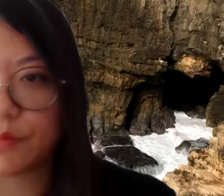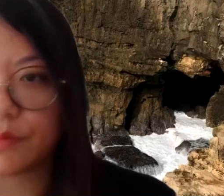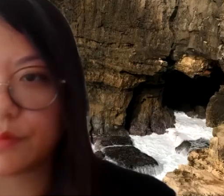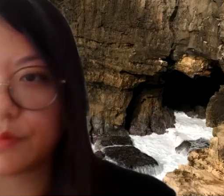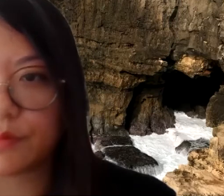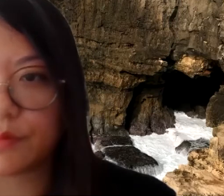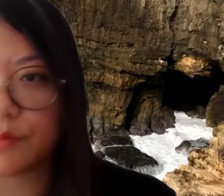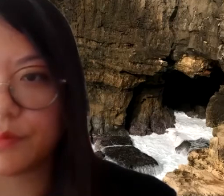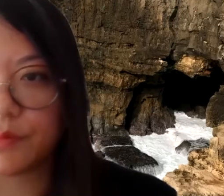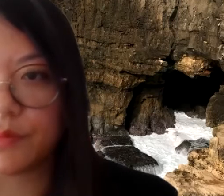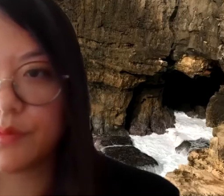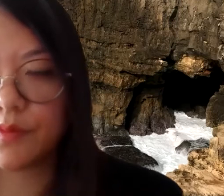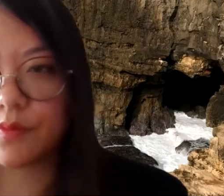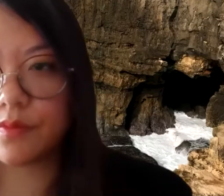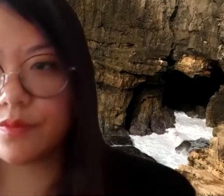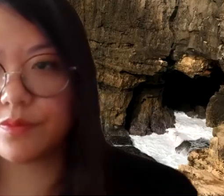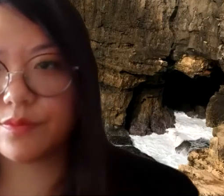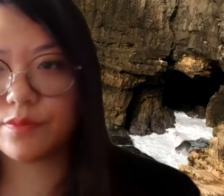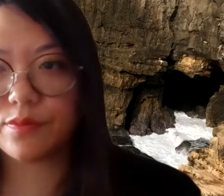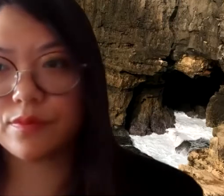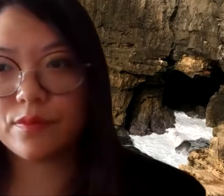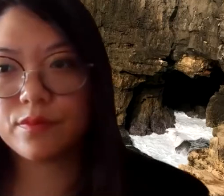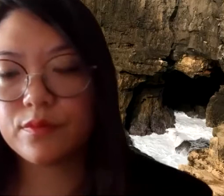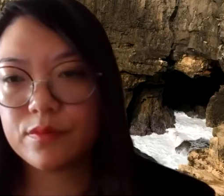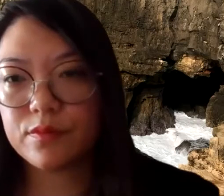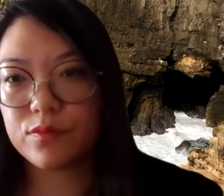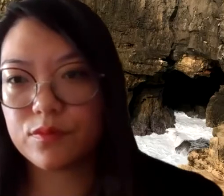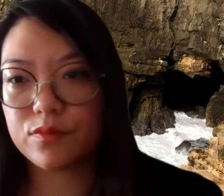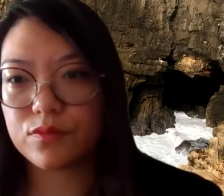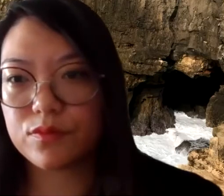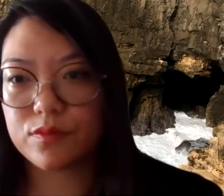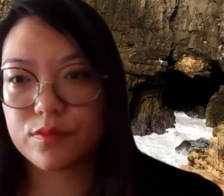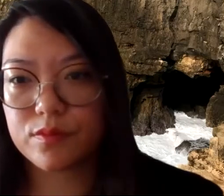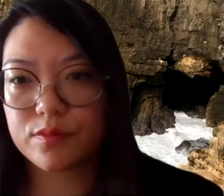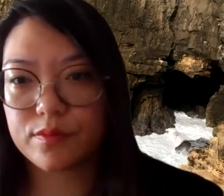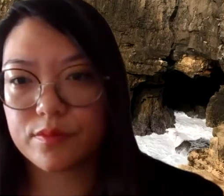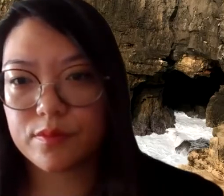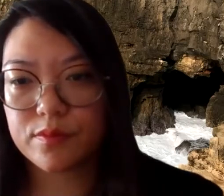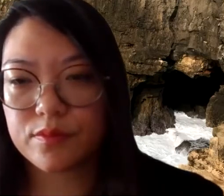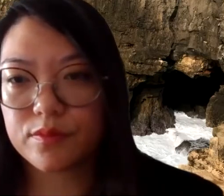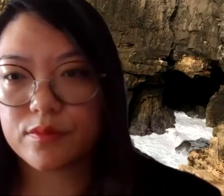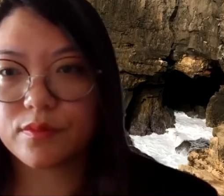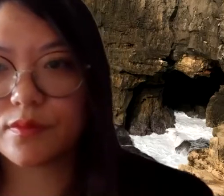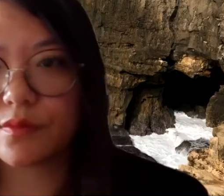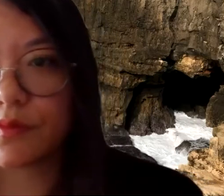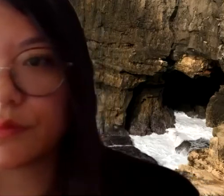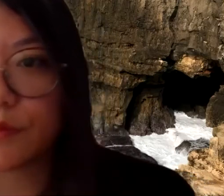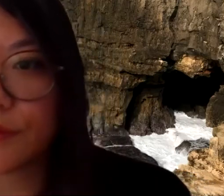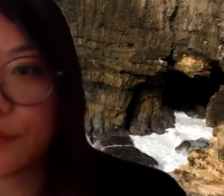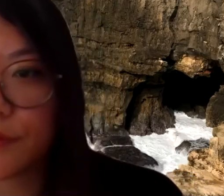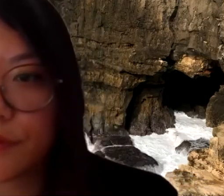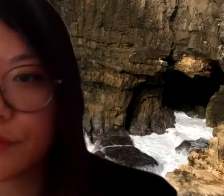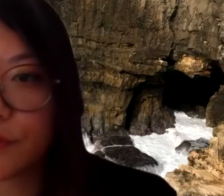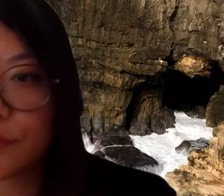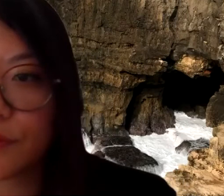if you see a website or a company that is actually selling that product but selling it at an extraordinarily high